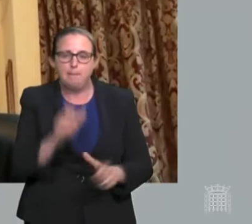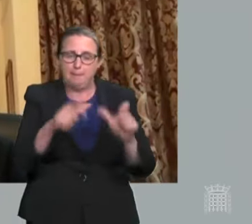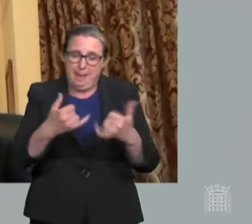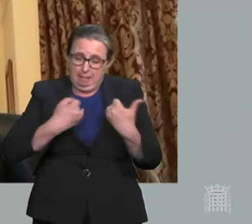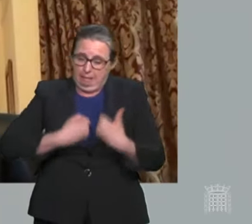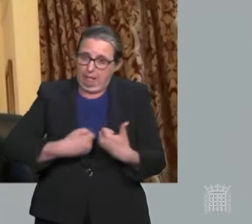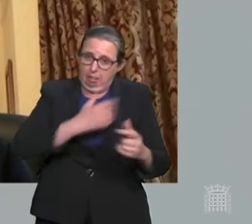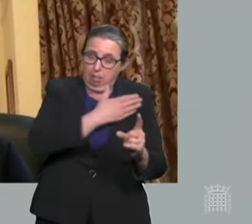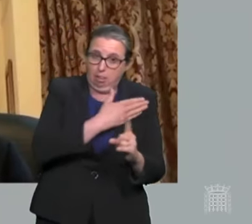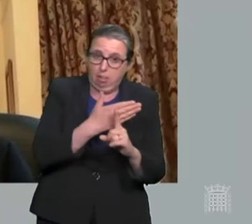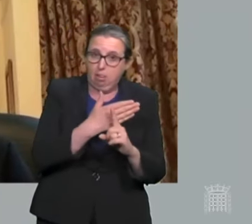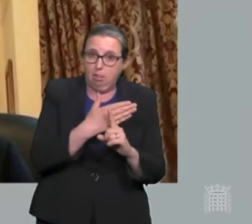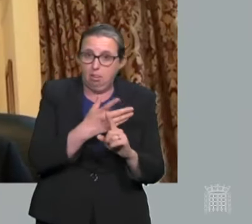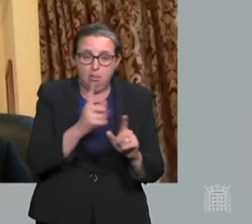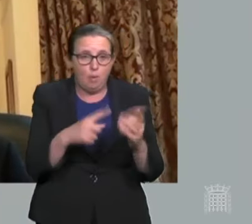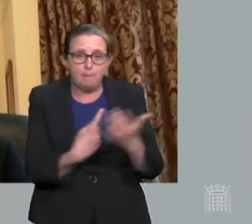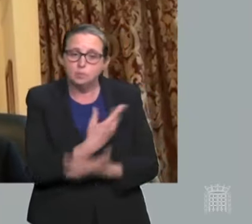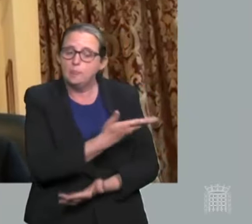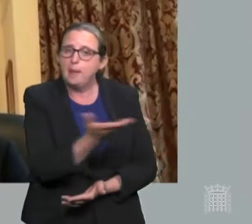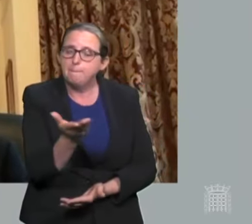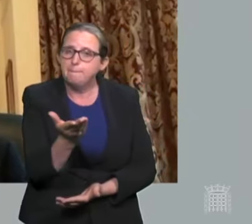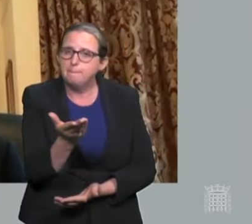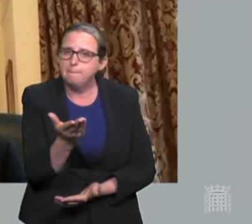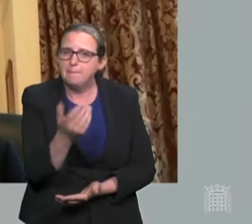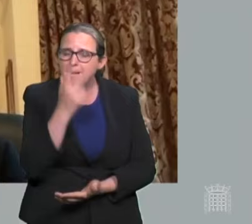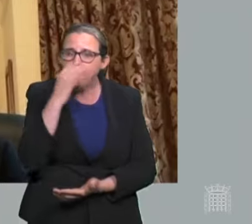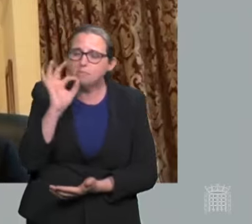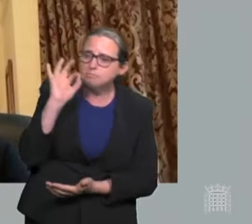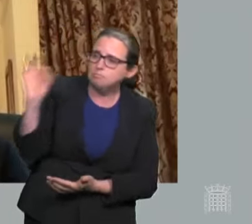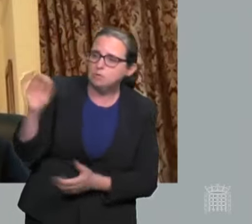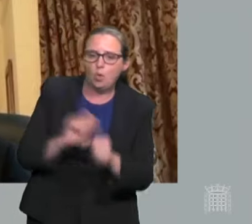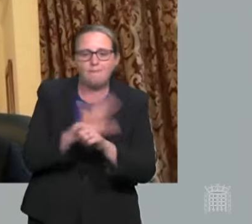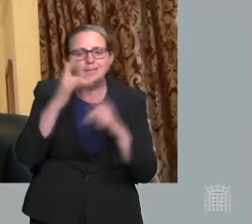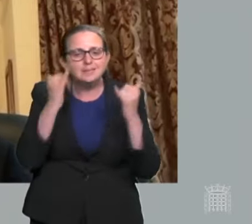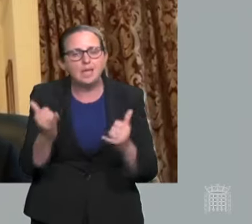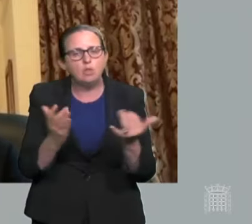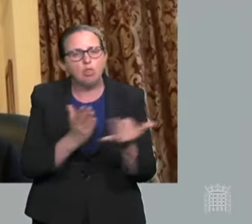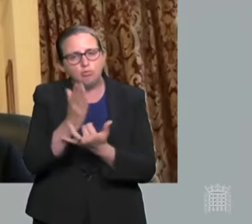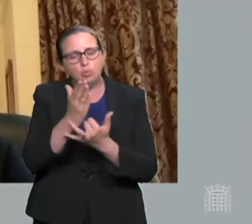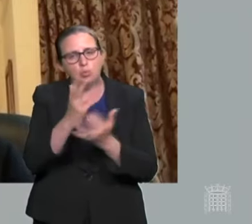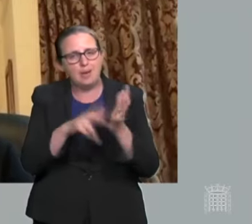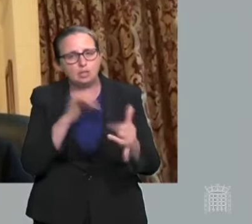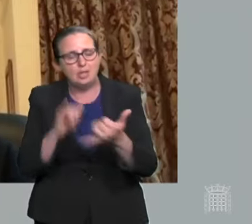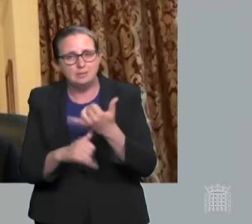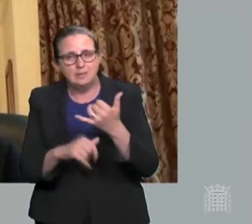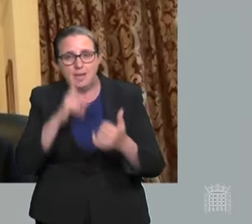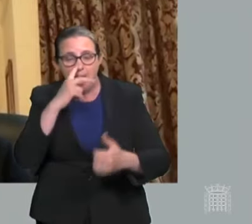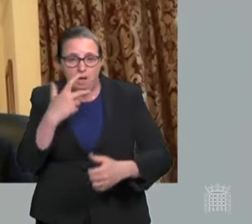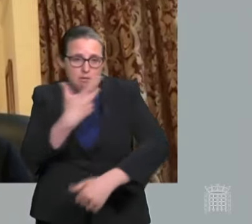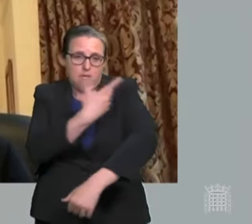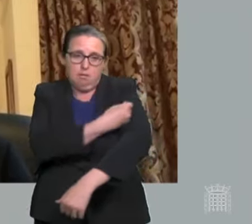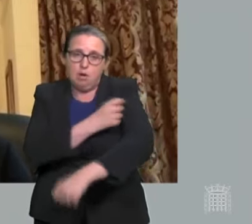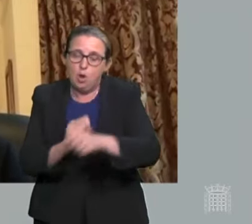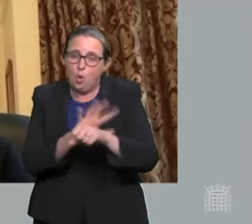Will they be allowed tests for spike antibody levels on the NHS? And will they be able to get a booster before September if their